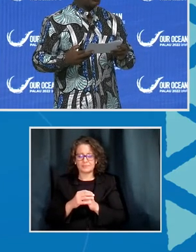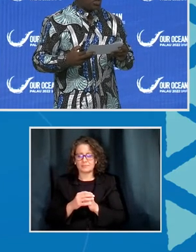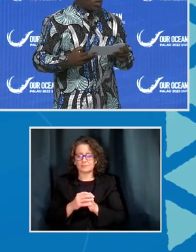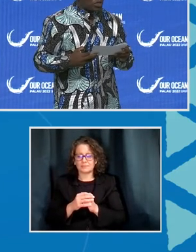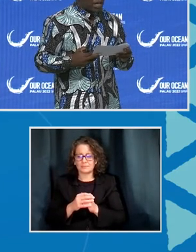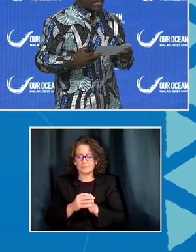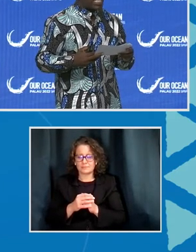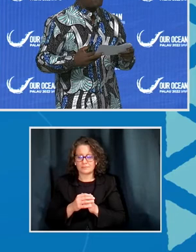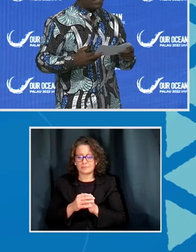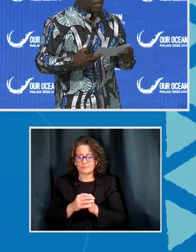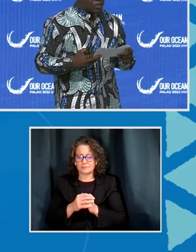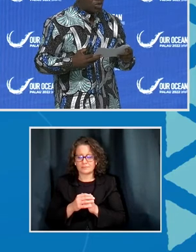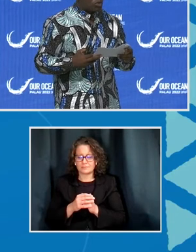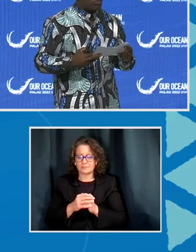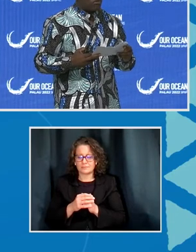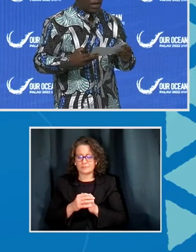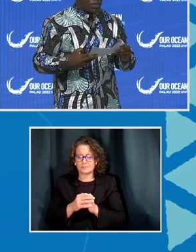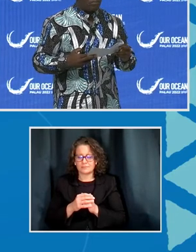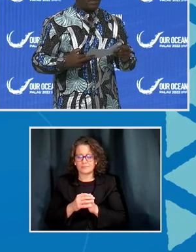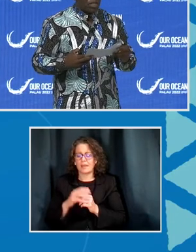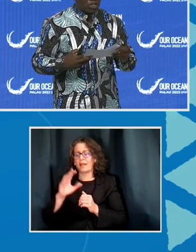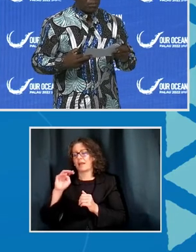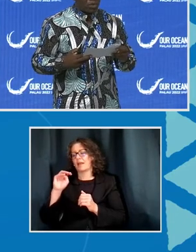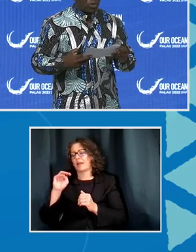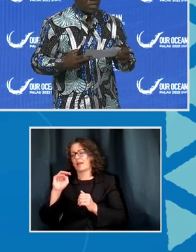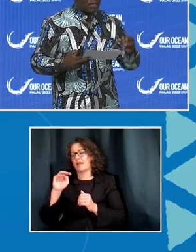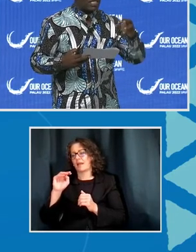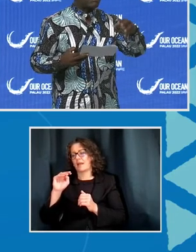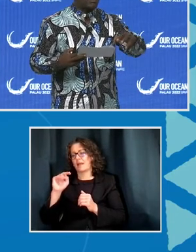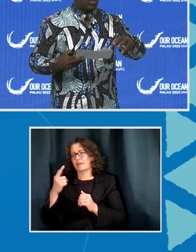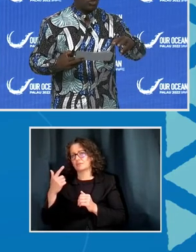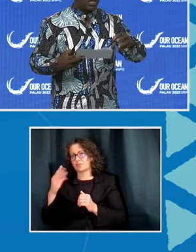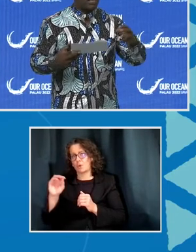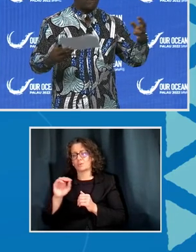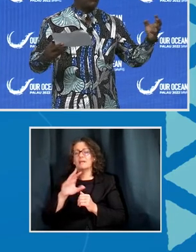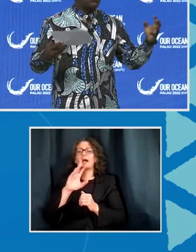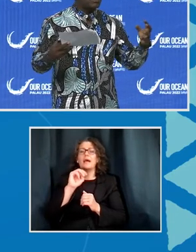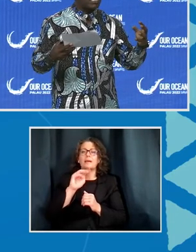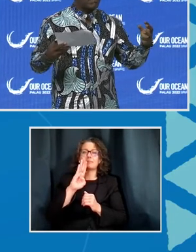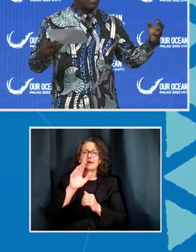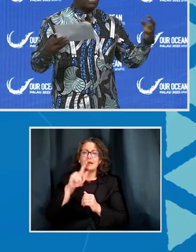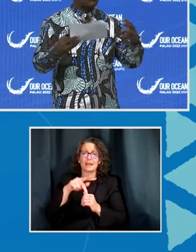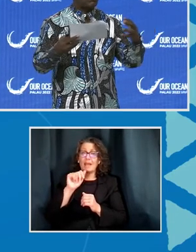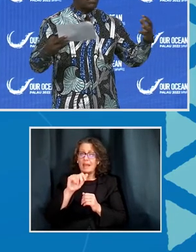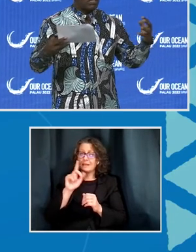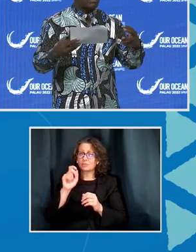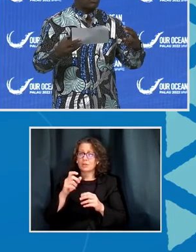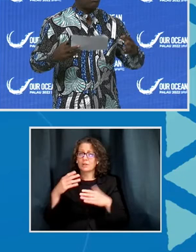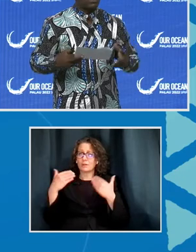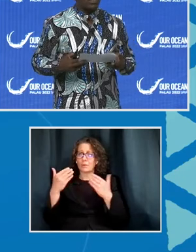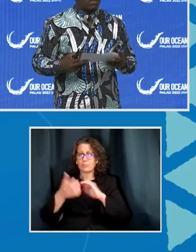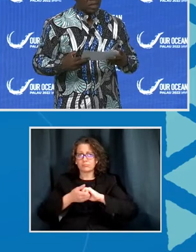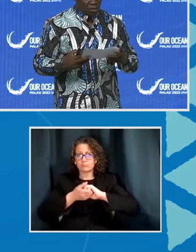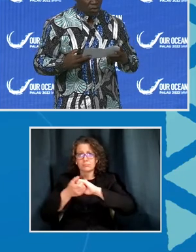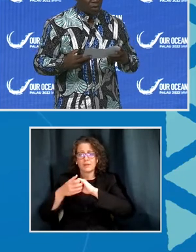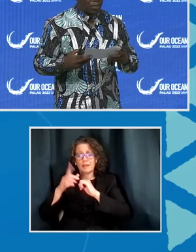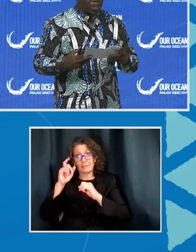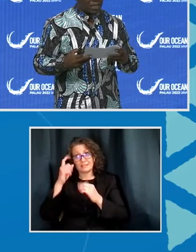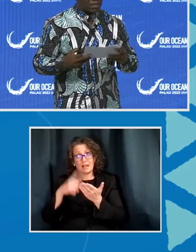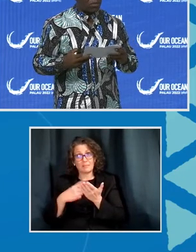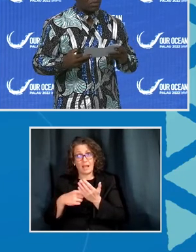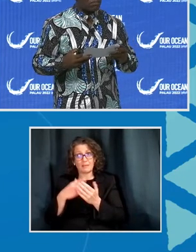And NGOs and MDA should provide competition. Because in the same country, you can have two systems that are not interoperability